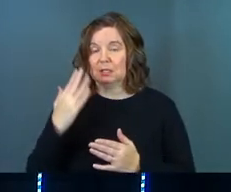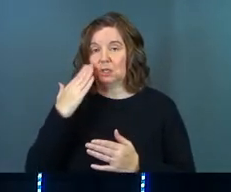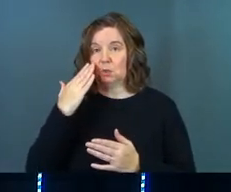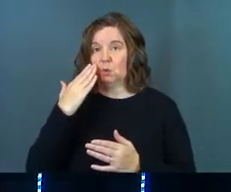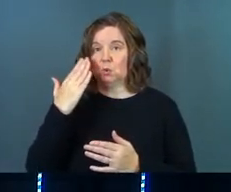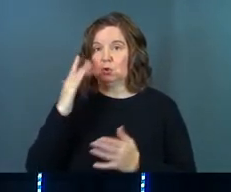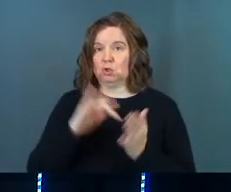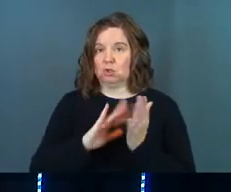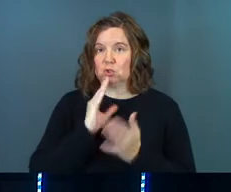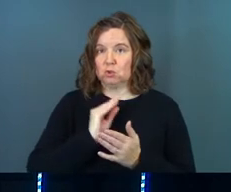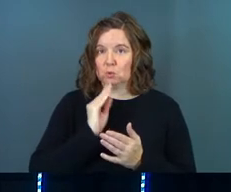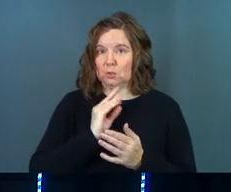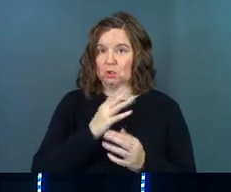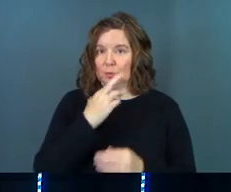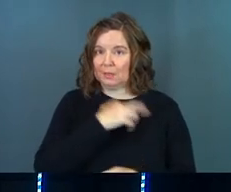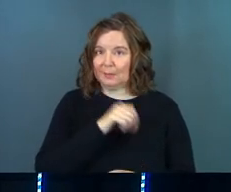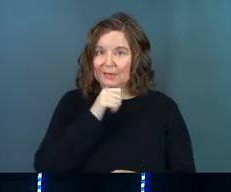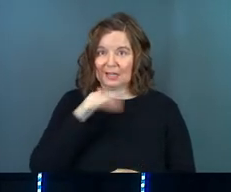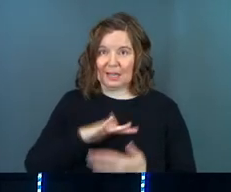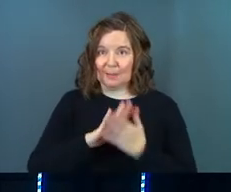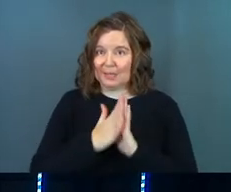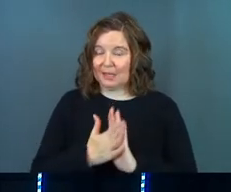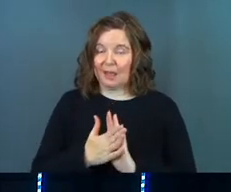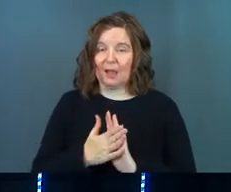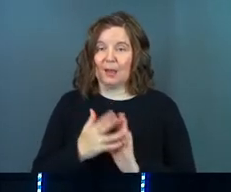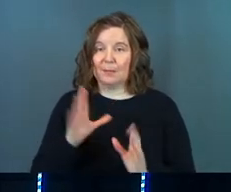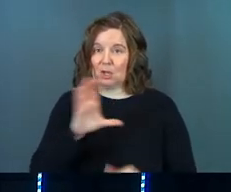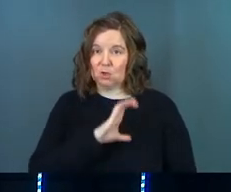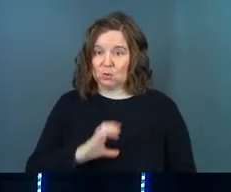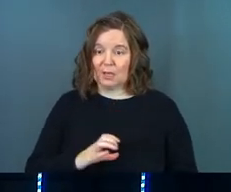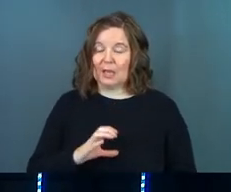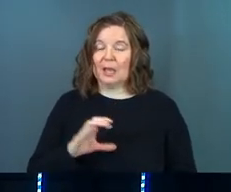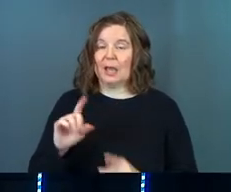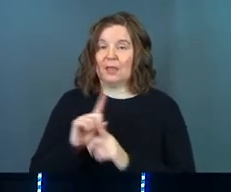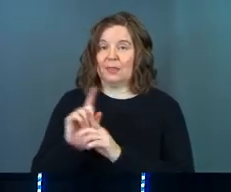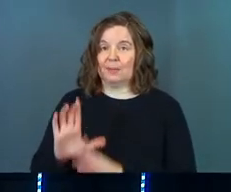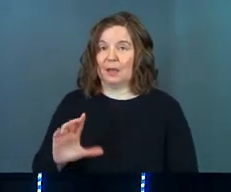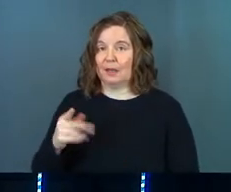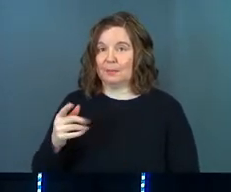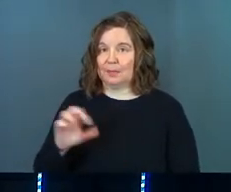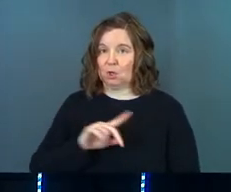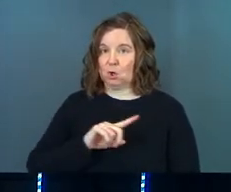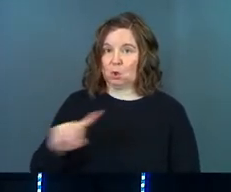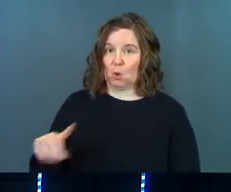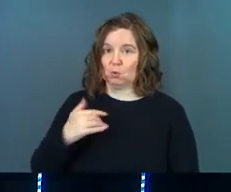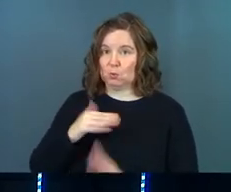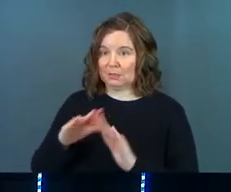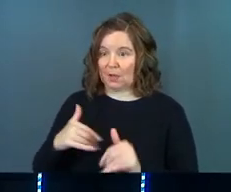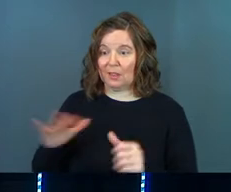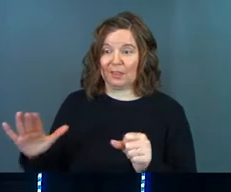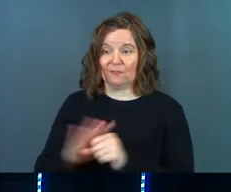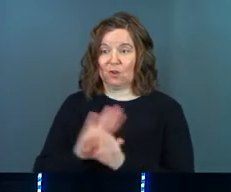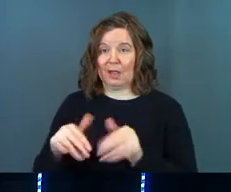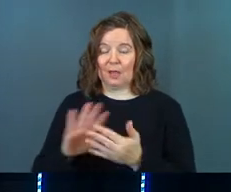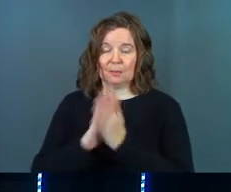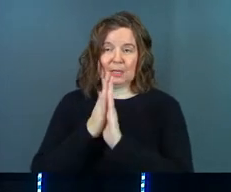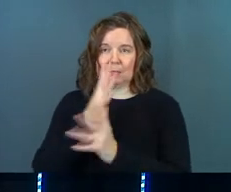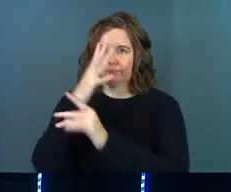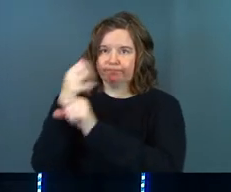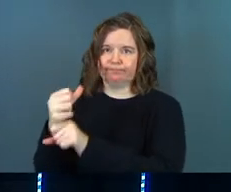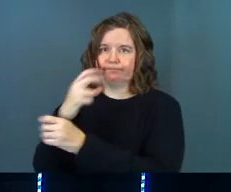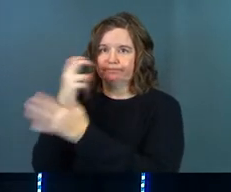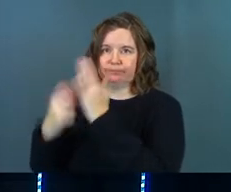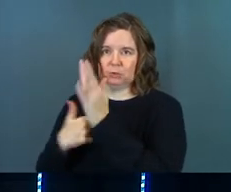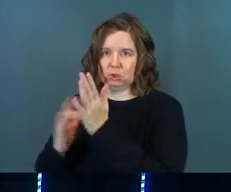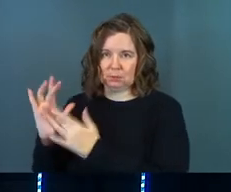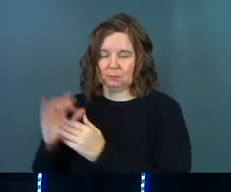knew the Jewish religion, but had not yet become a Christian. And the apostle Peter goes to his house and he and his entire household become Christians. It's an amazing story.